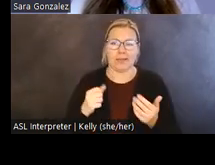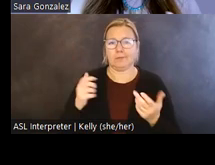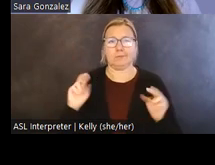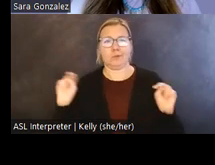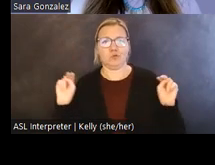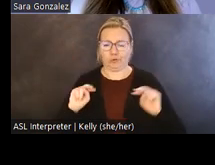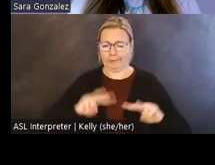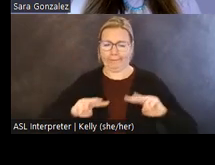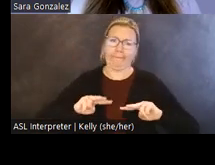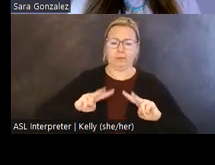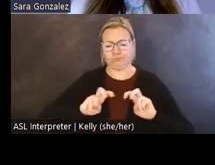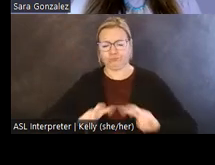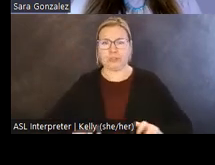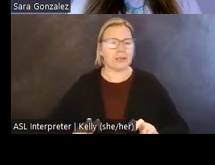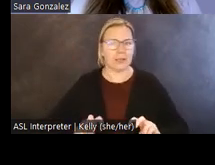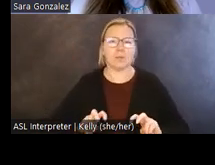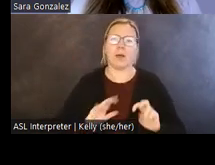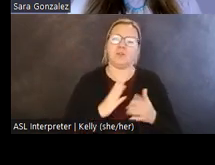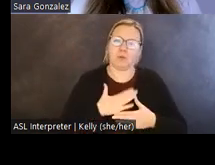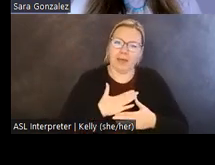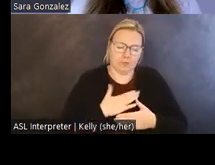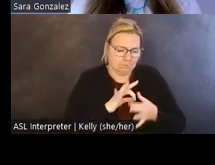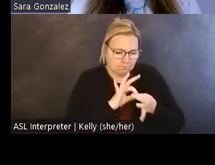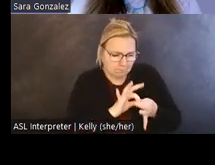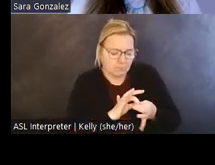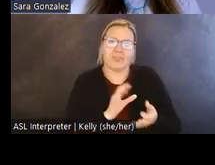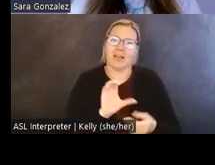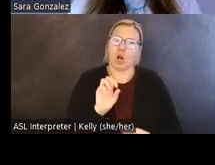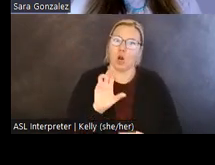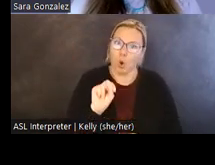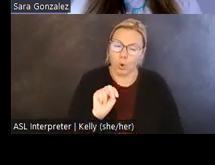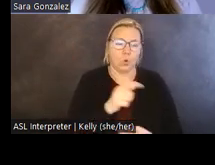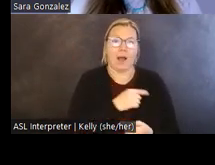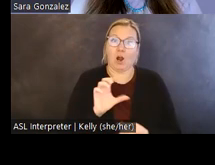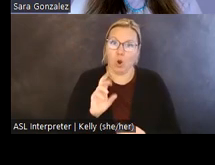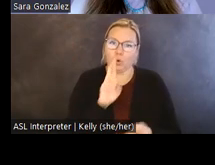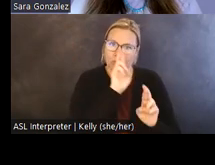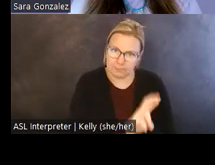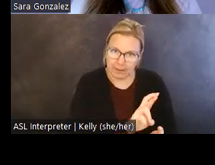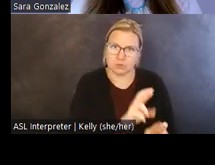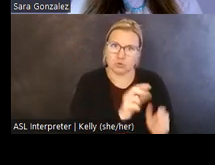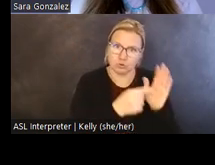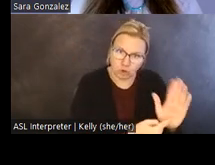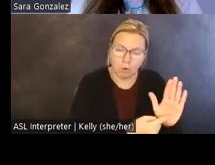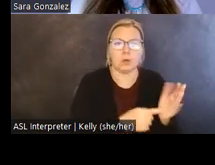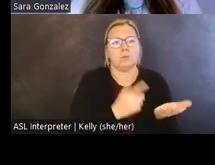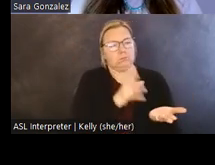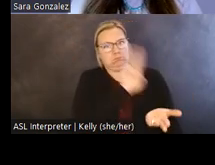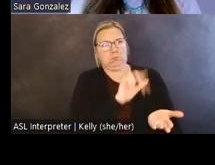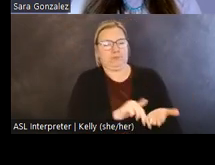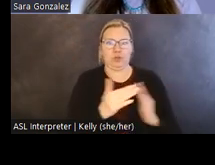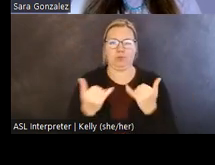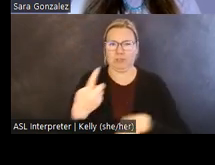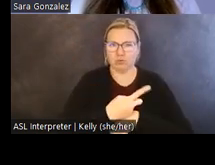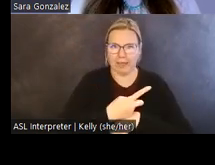to non human relations that are owed our respect and remain living parts of community today. What might we